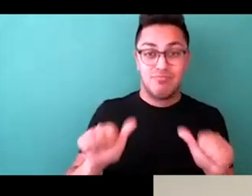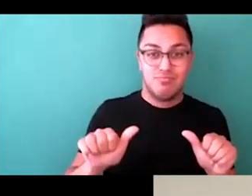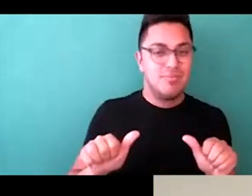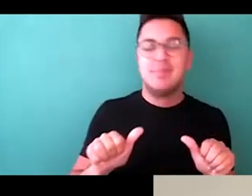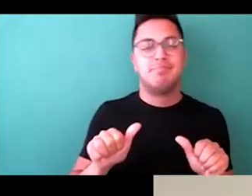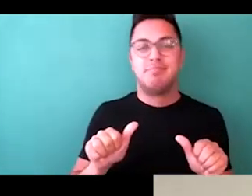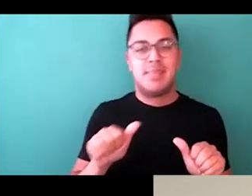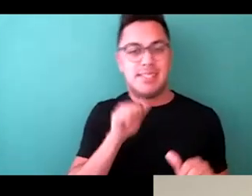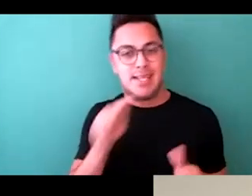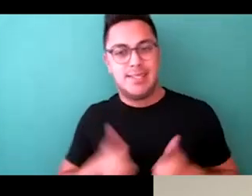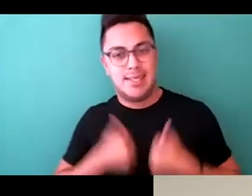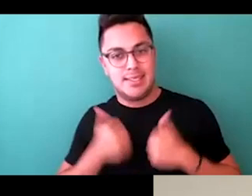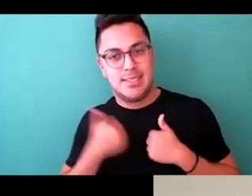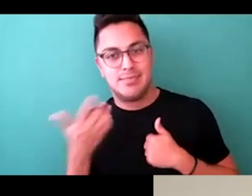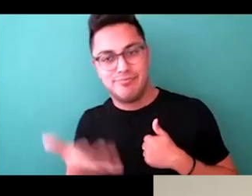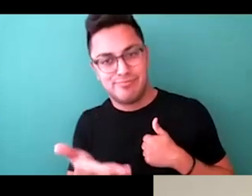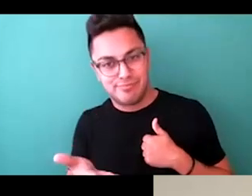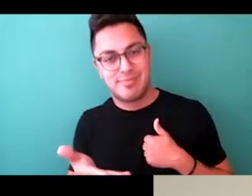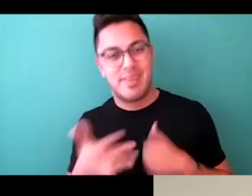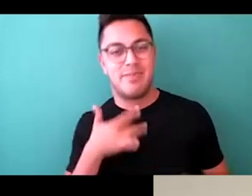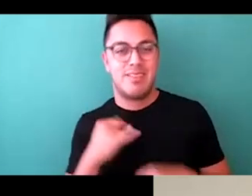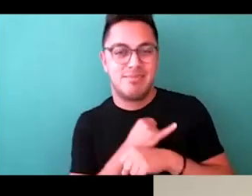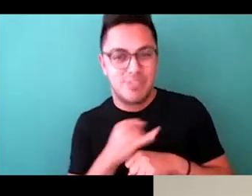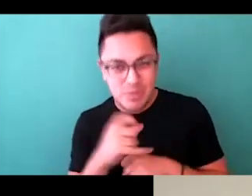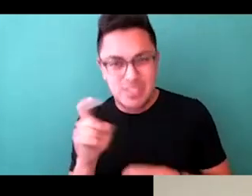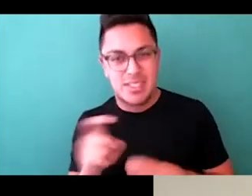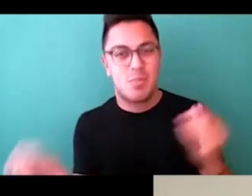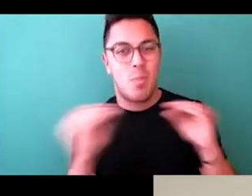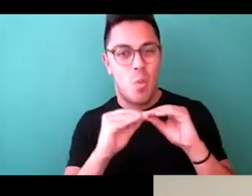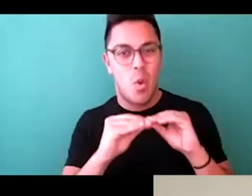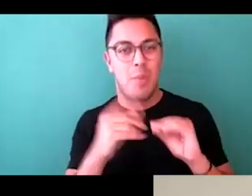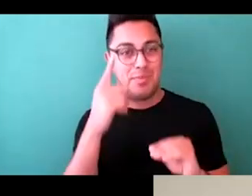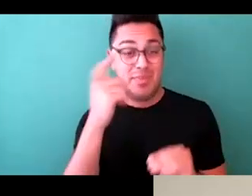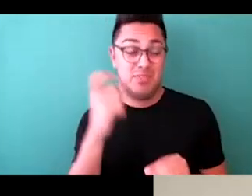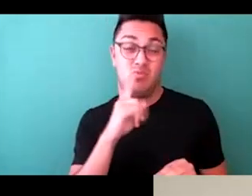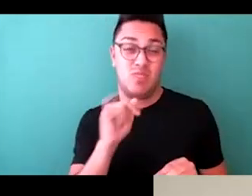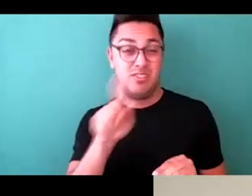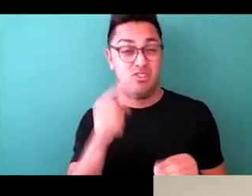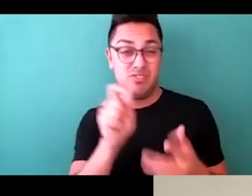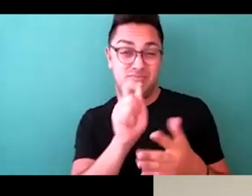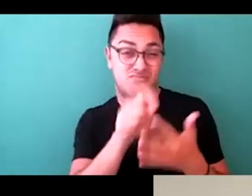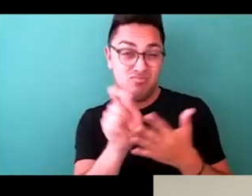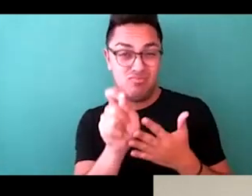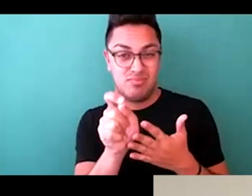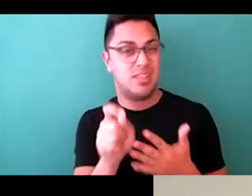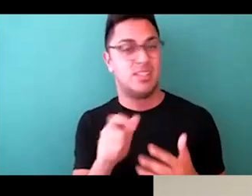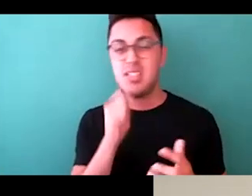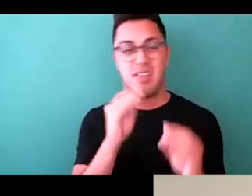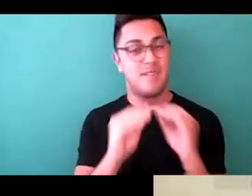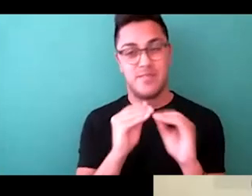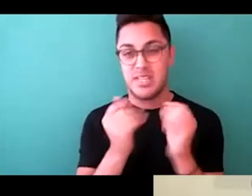You know, and I feel like the industry needs more of that because then we are just really checking on the box and this is not going to fix anything in this ability.